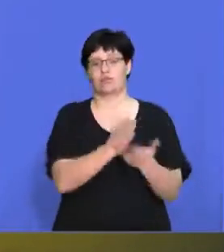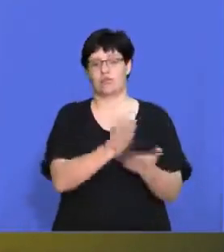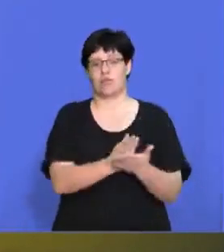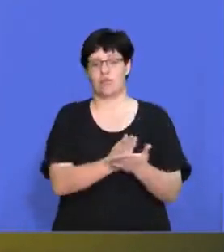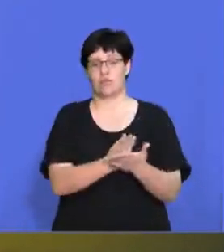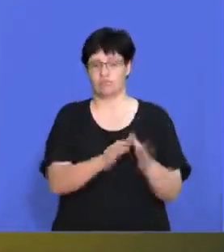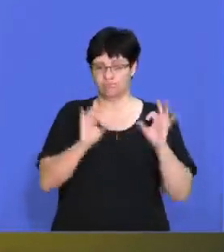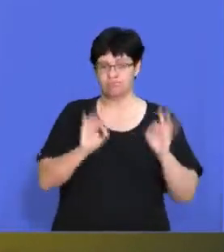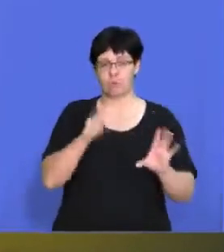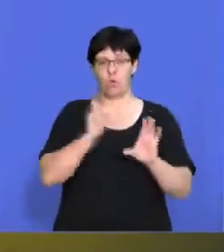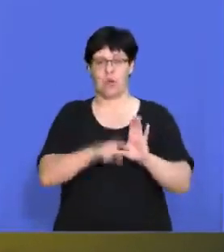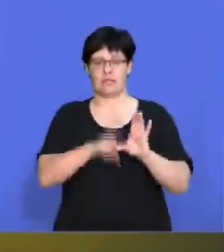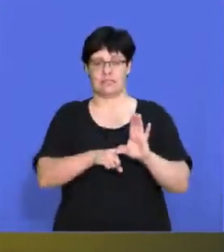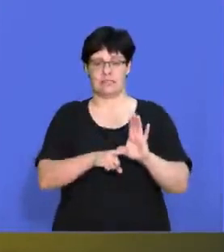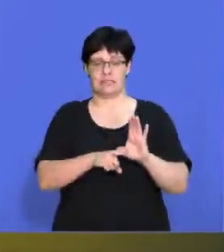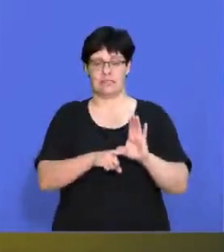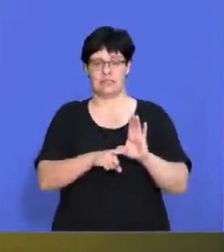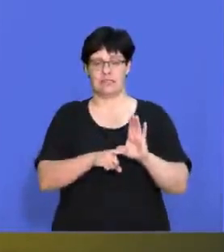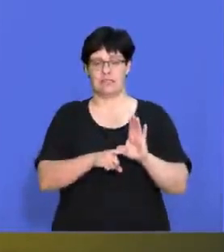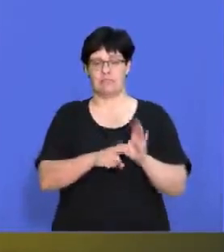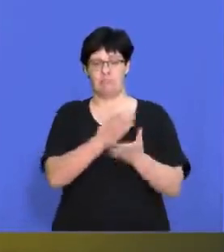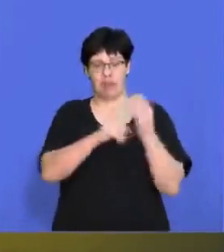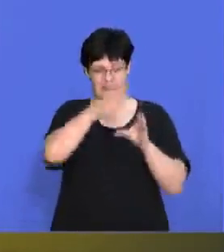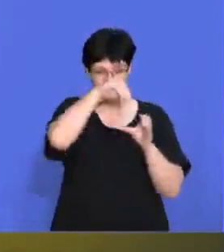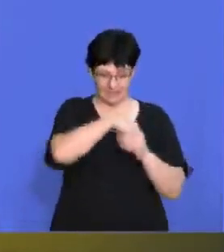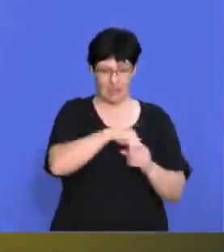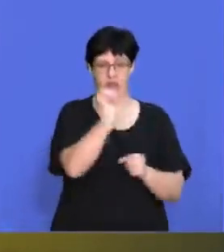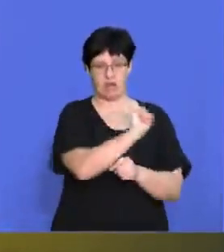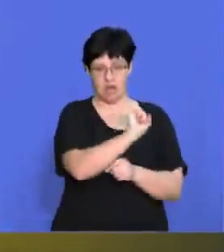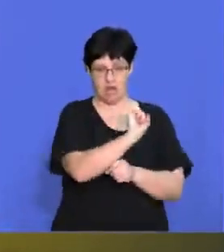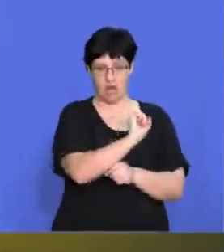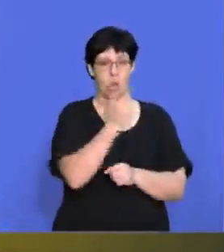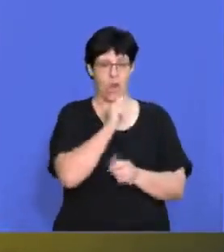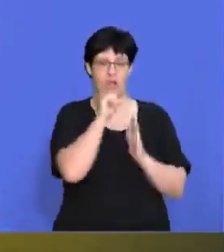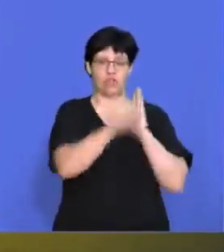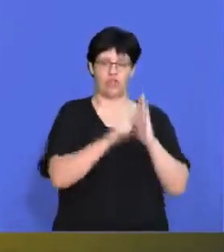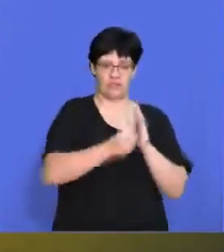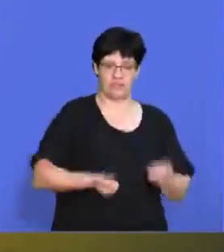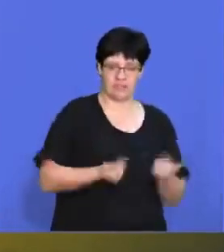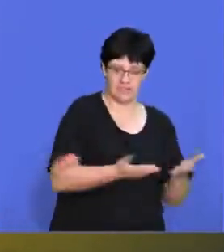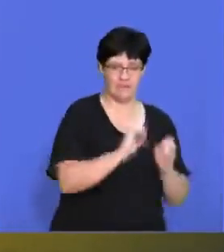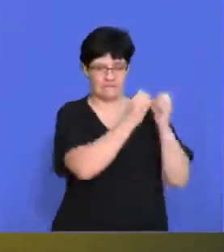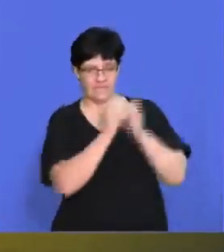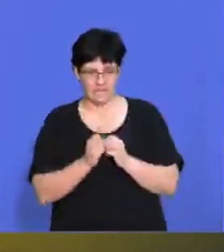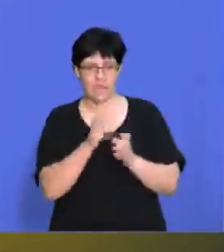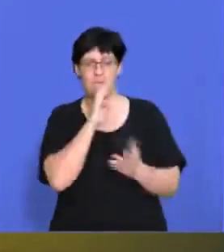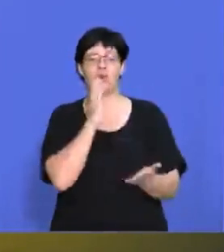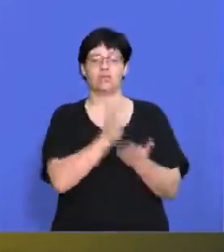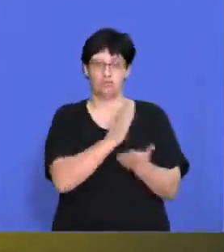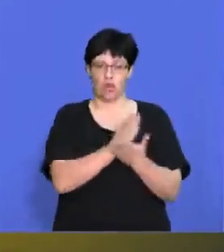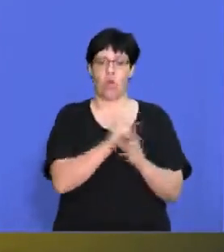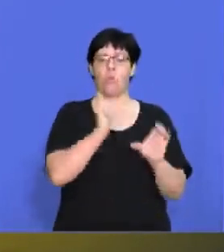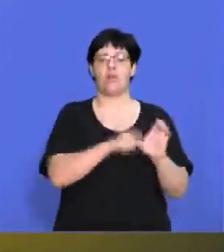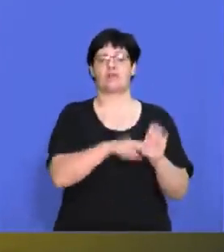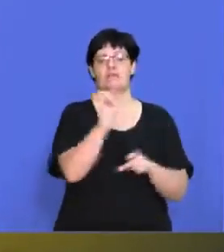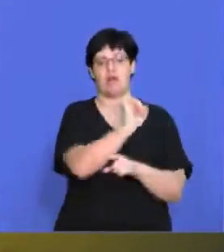sure that the right quality spare parts are going into people's cars when they're servicing them and fixing them, which